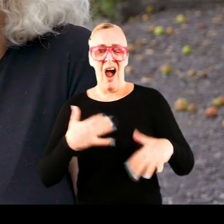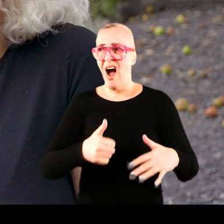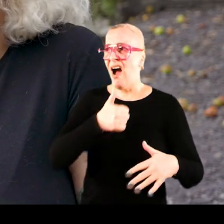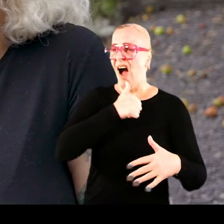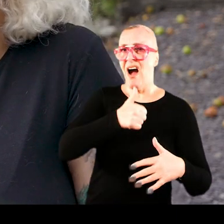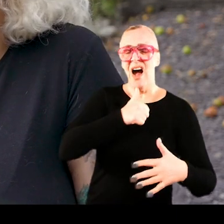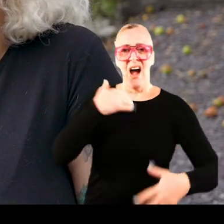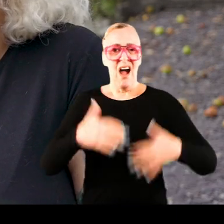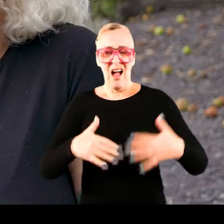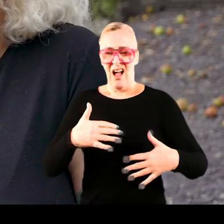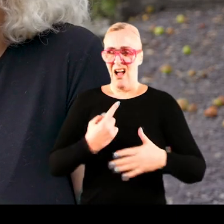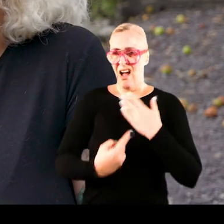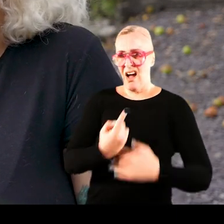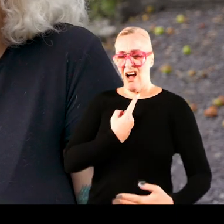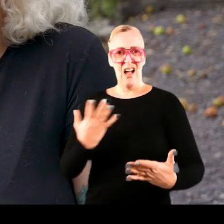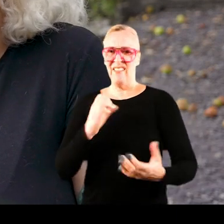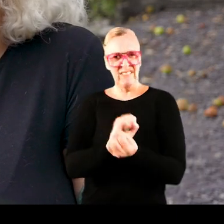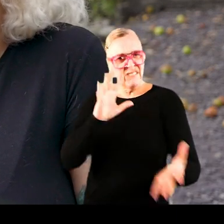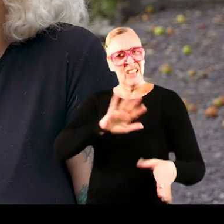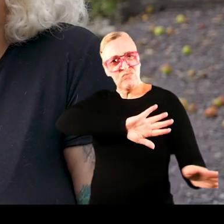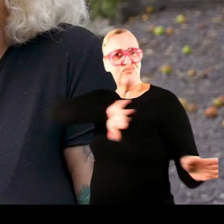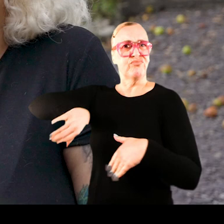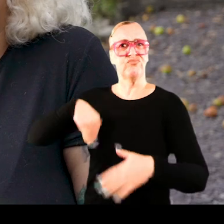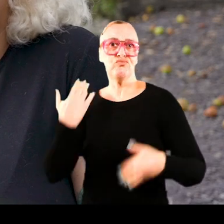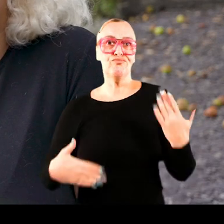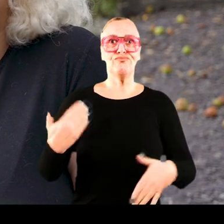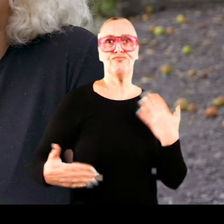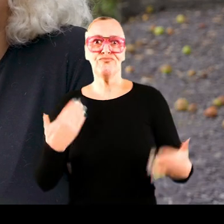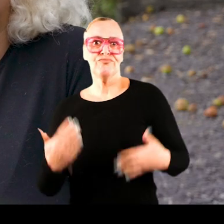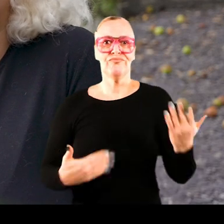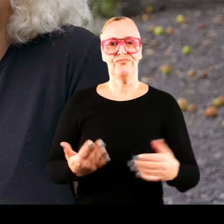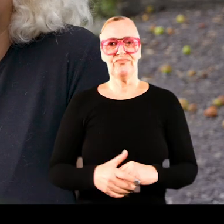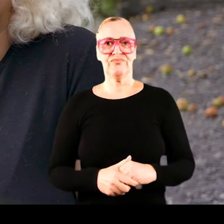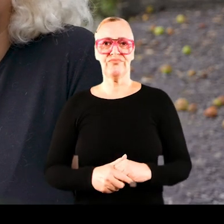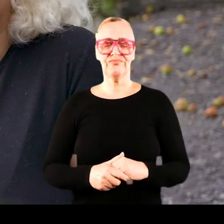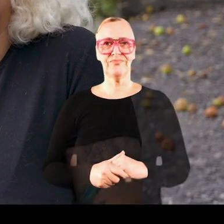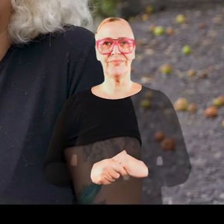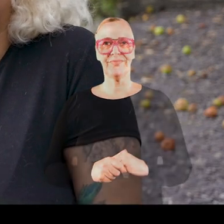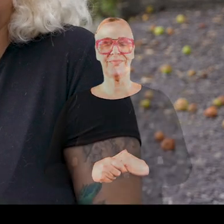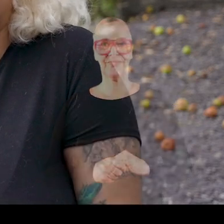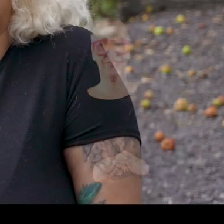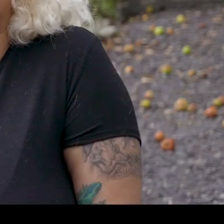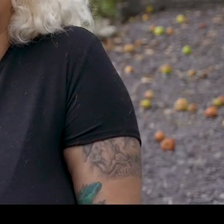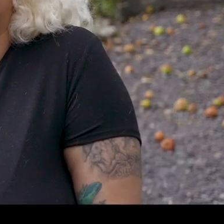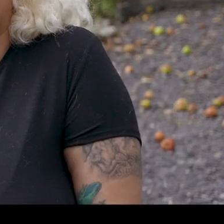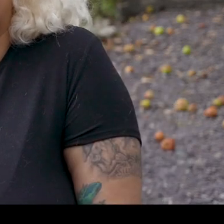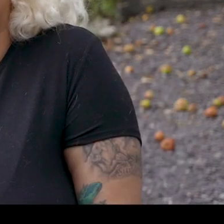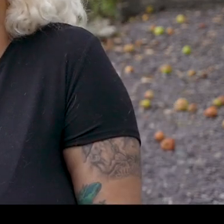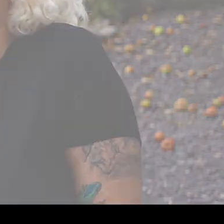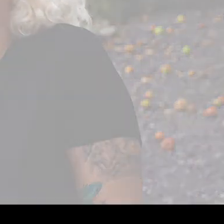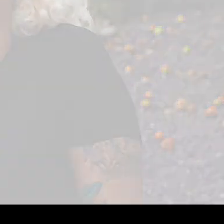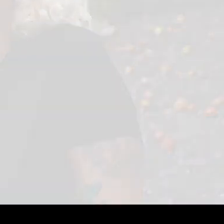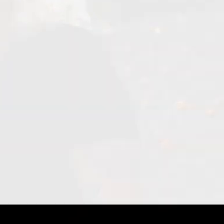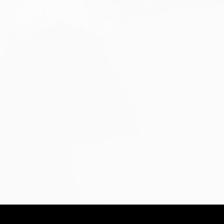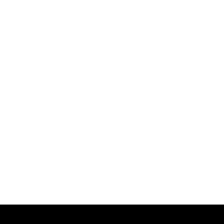It means freedom from ever having to undergo that discomfort, that